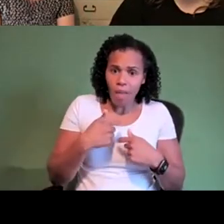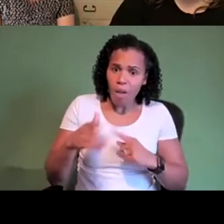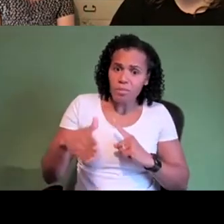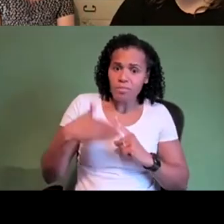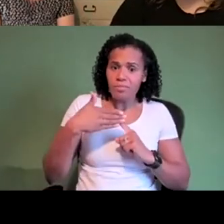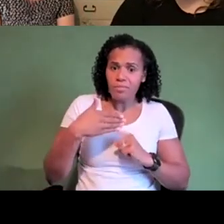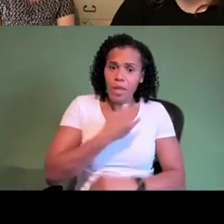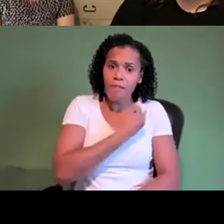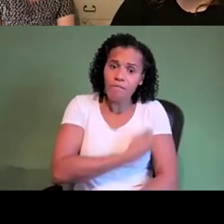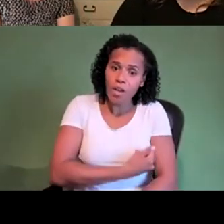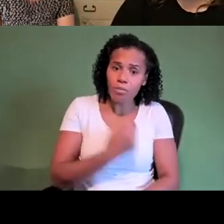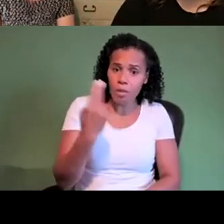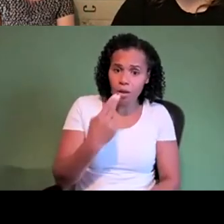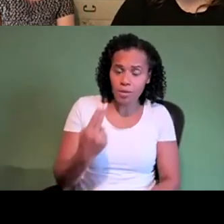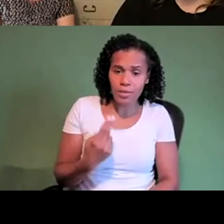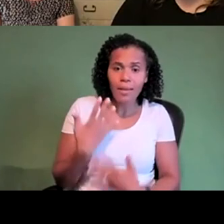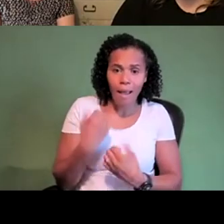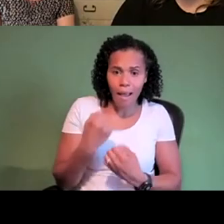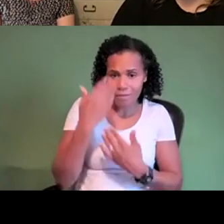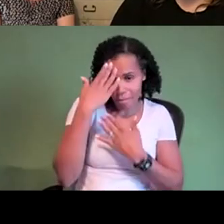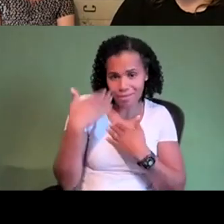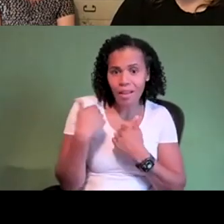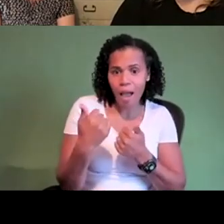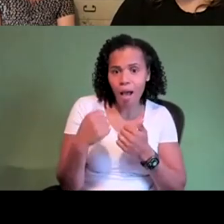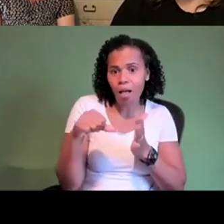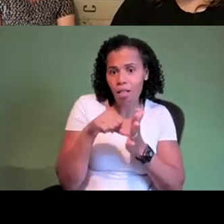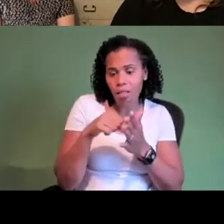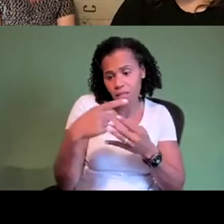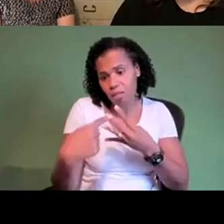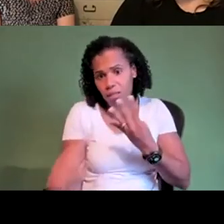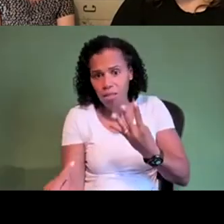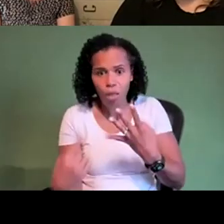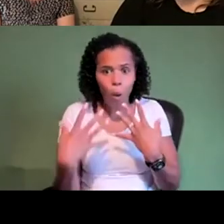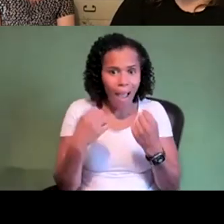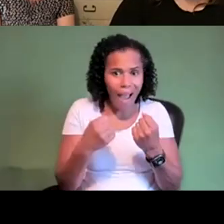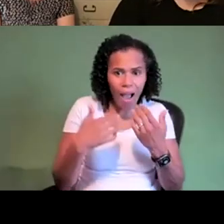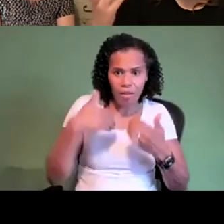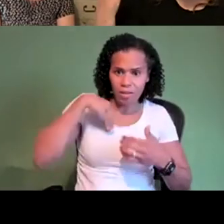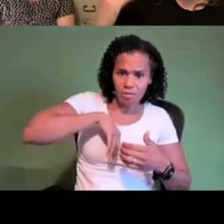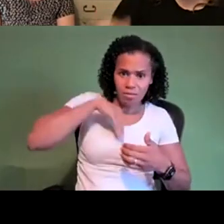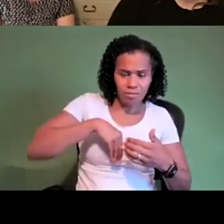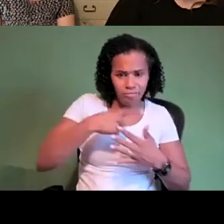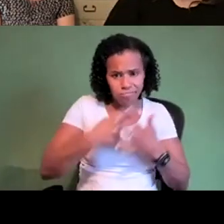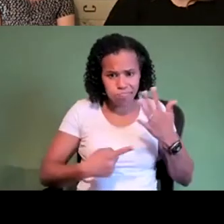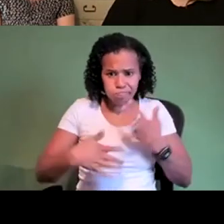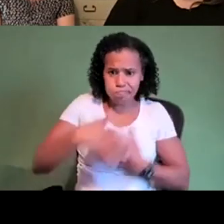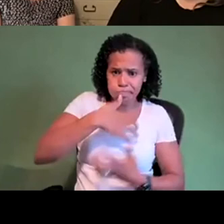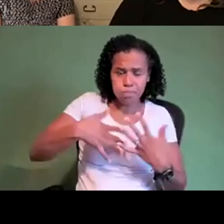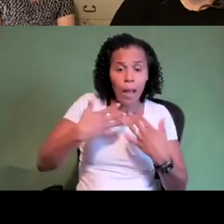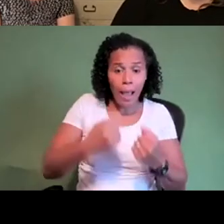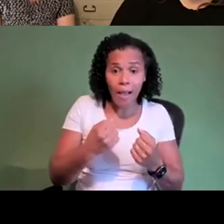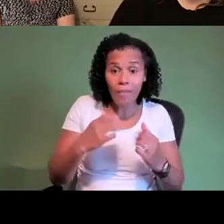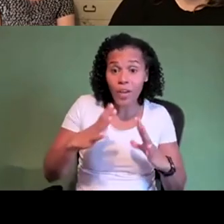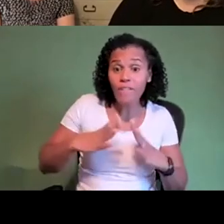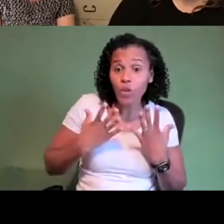with mental health issues and complexities and um it yeah it's free to watch on the iplayer it's available for another